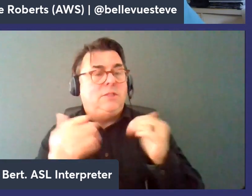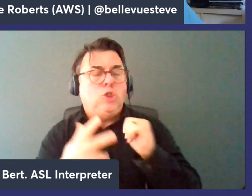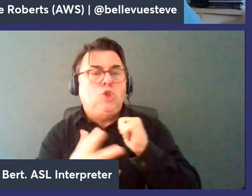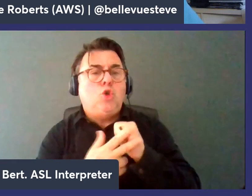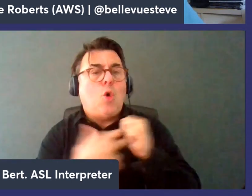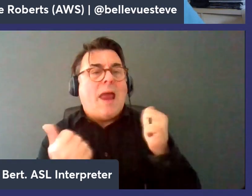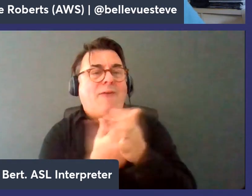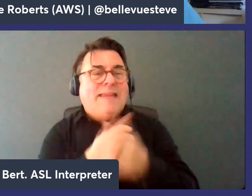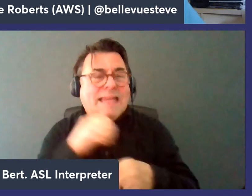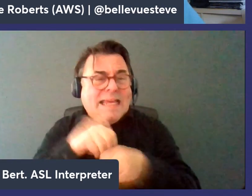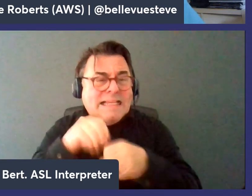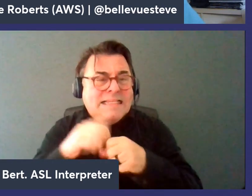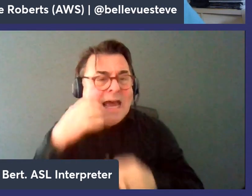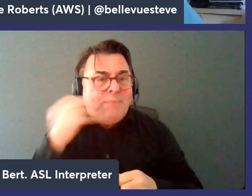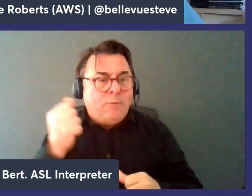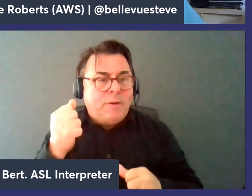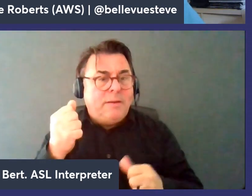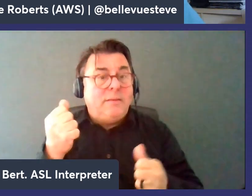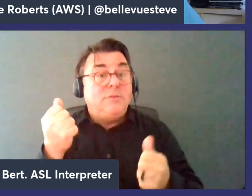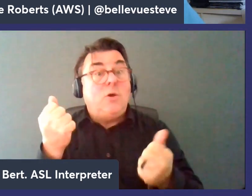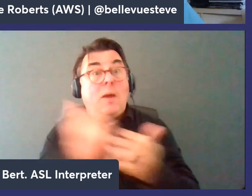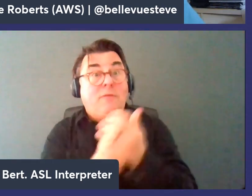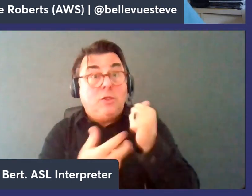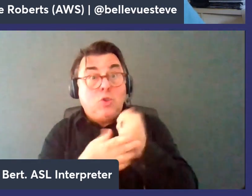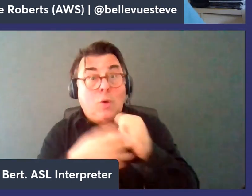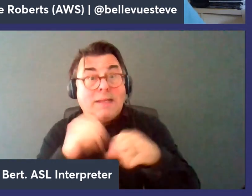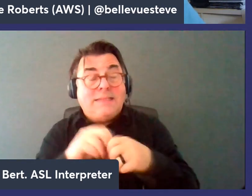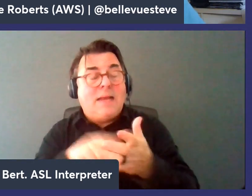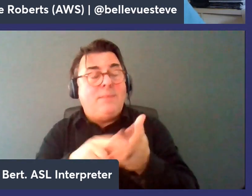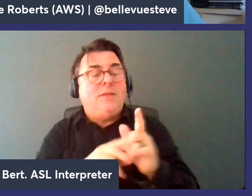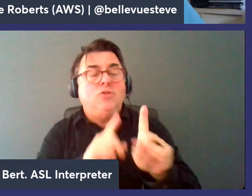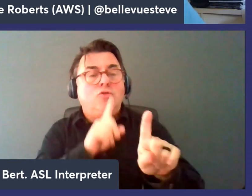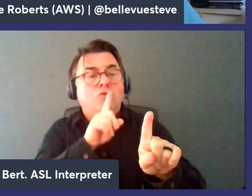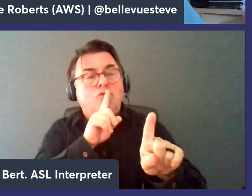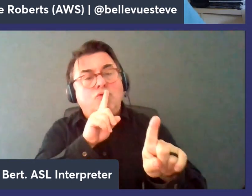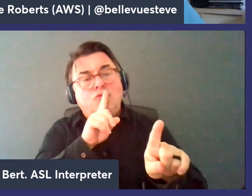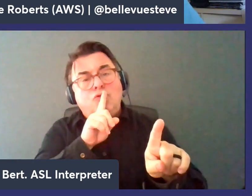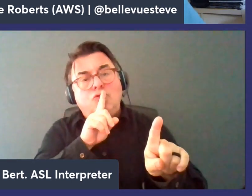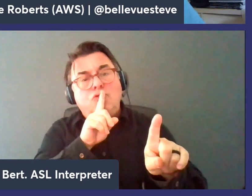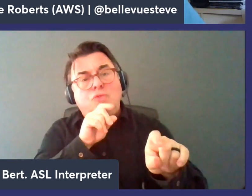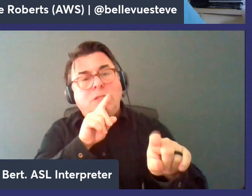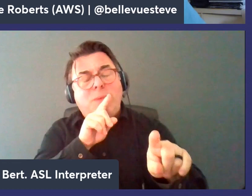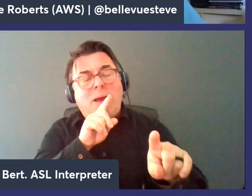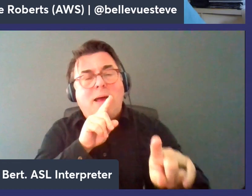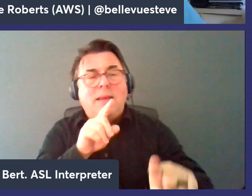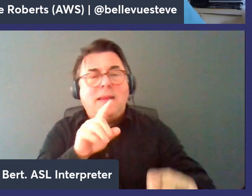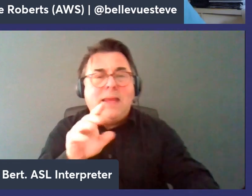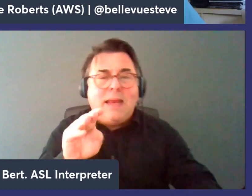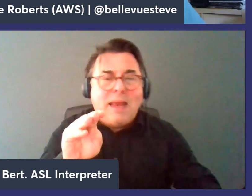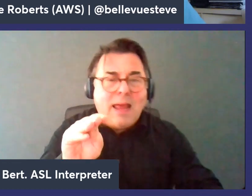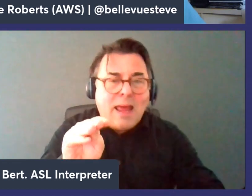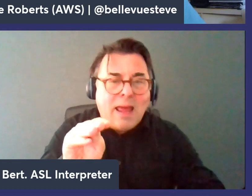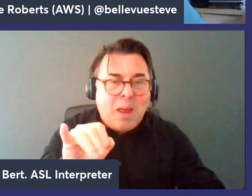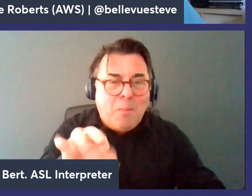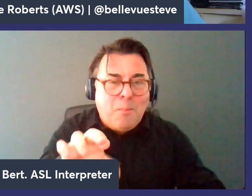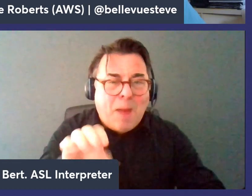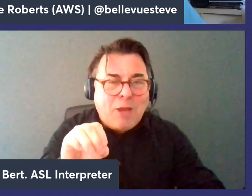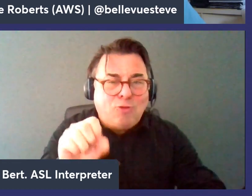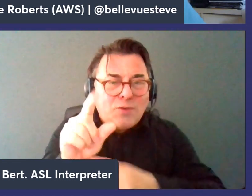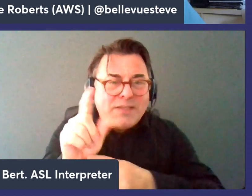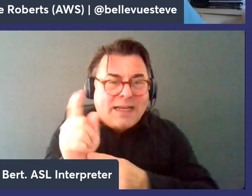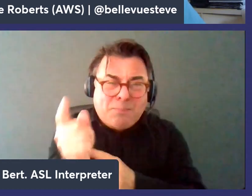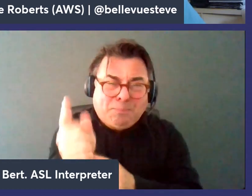in memory right so because everything is stored in memory we can respond uh you know in microseconds to every query um